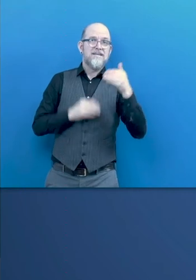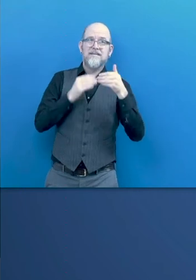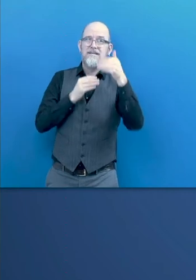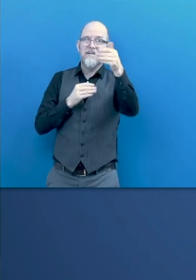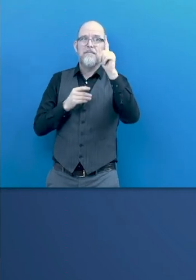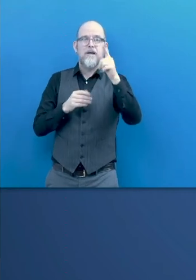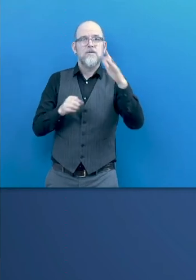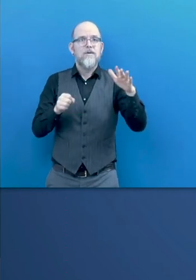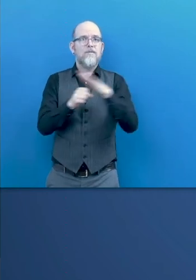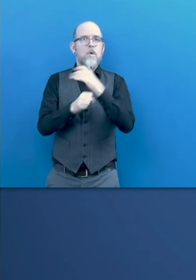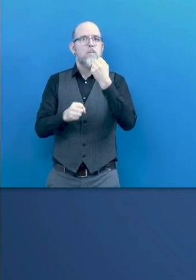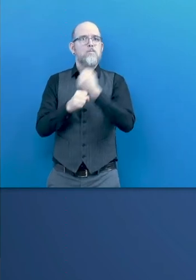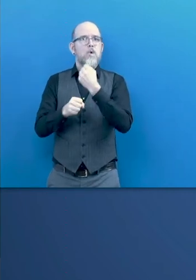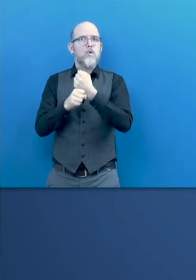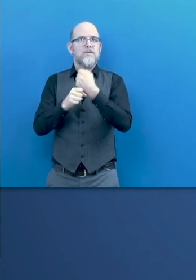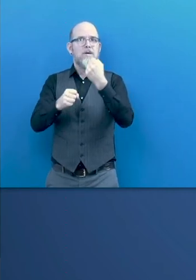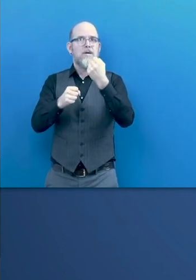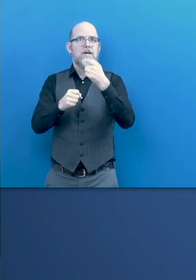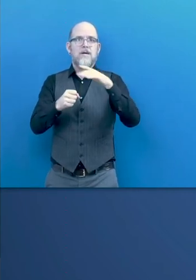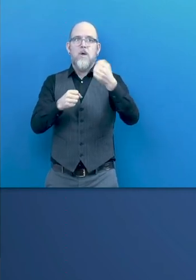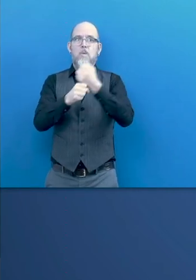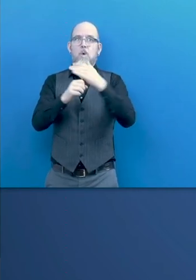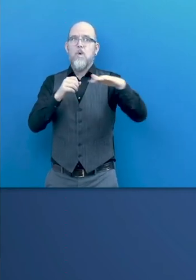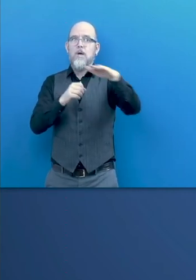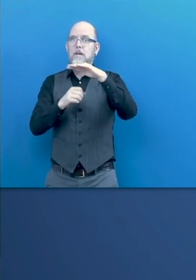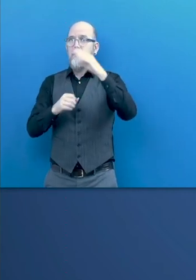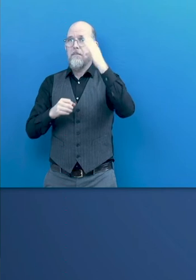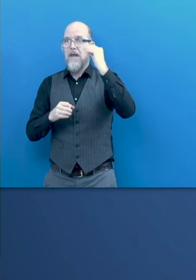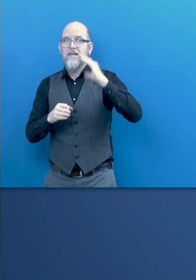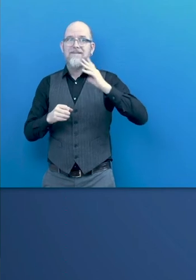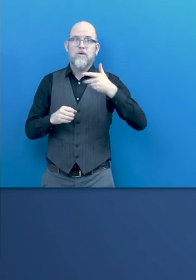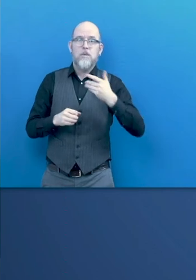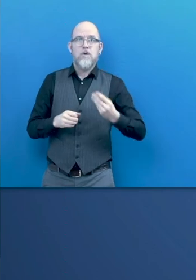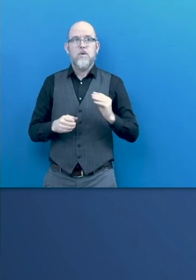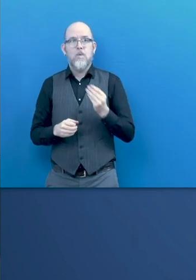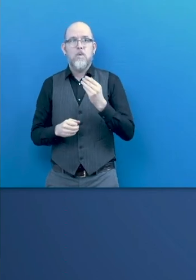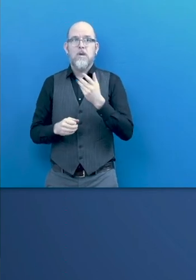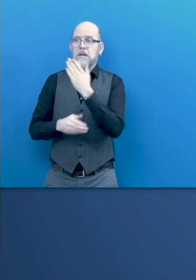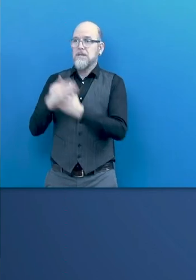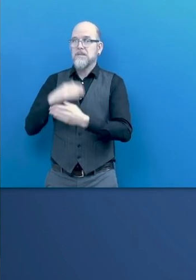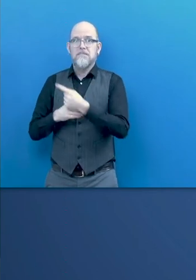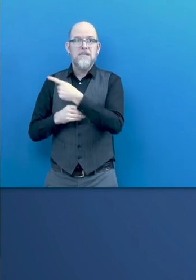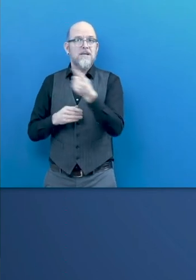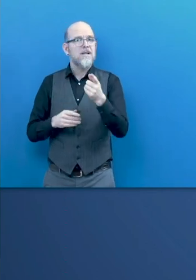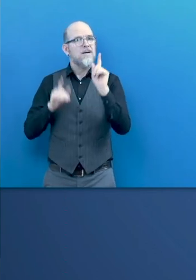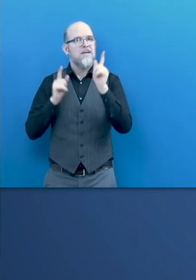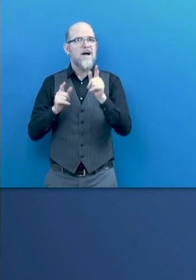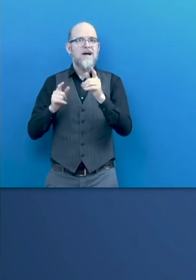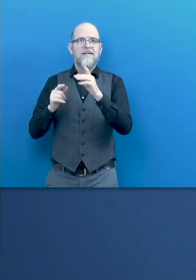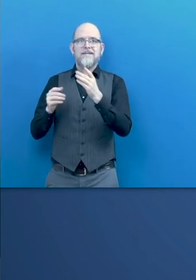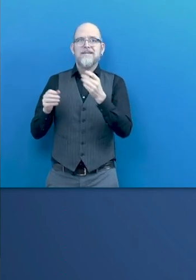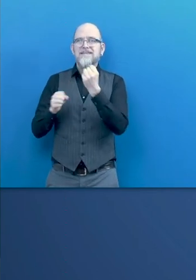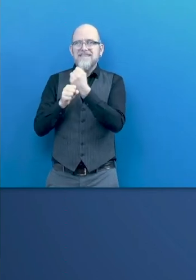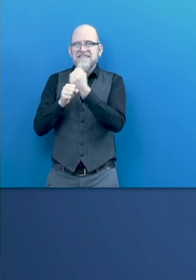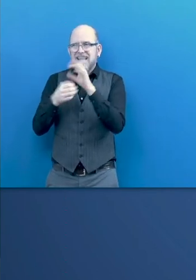all women and men, including young people and persons with disabilities, and equal pay for work of equal value. So this is,